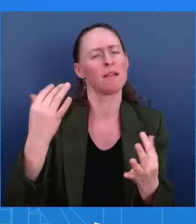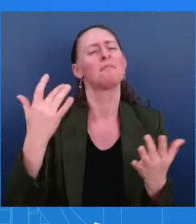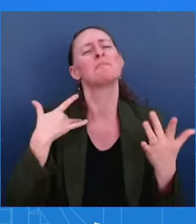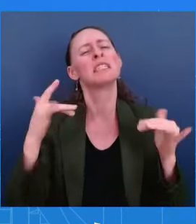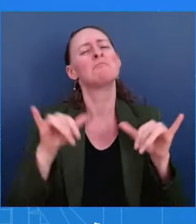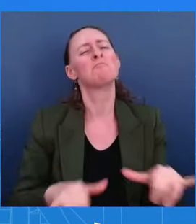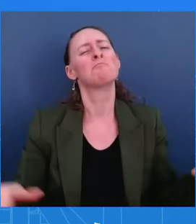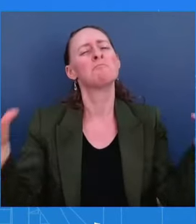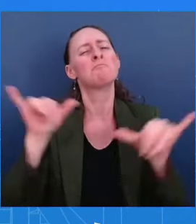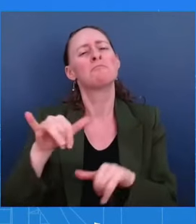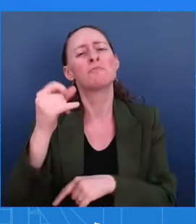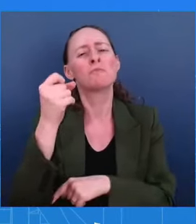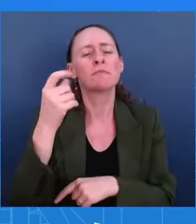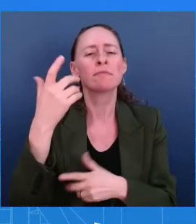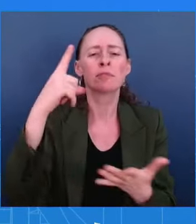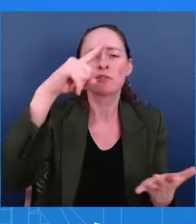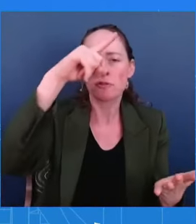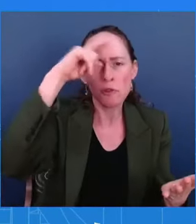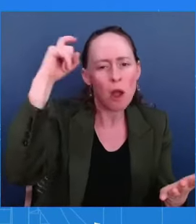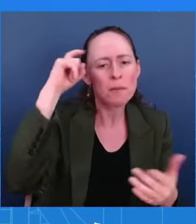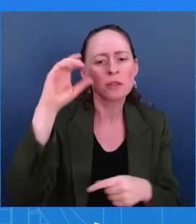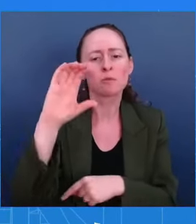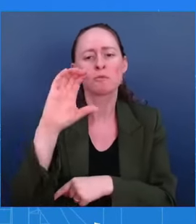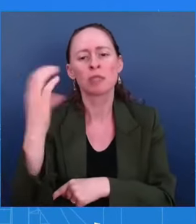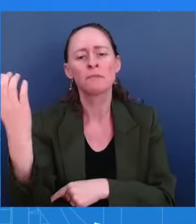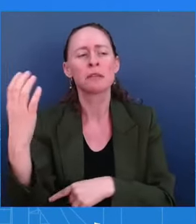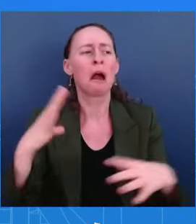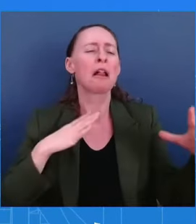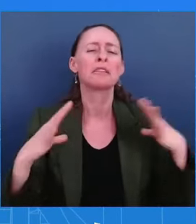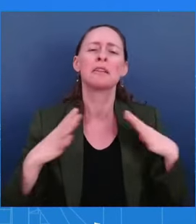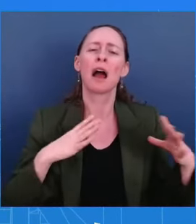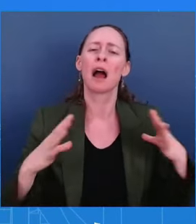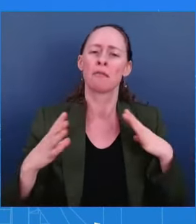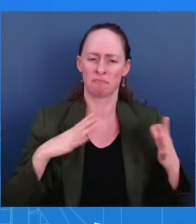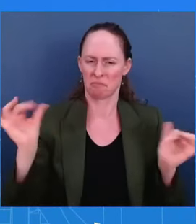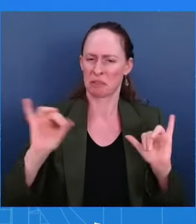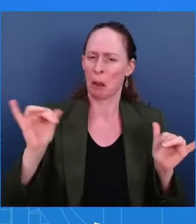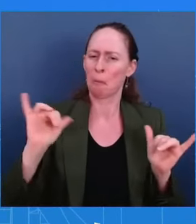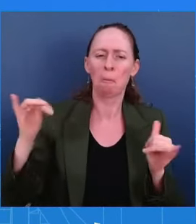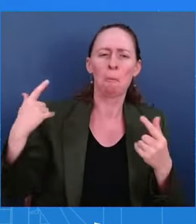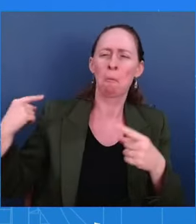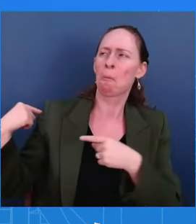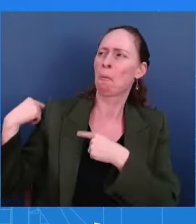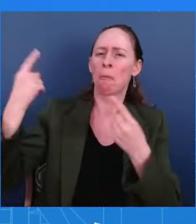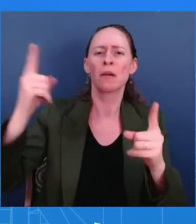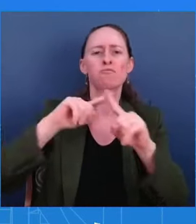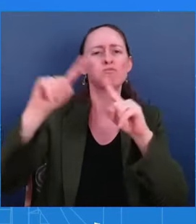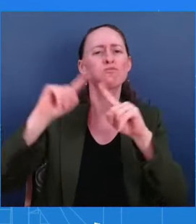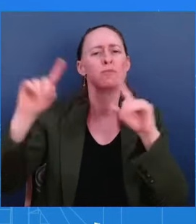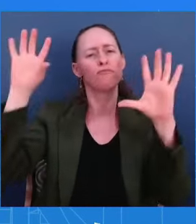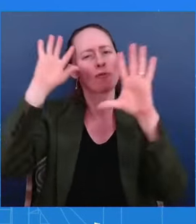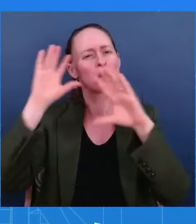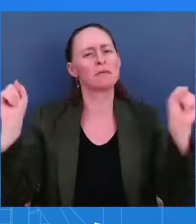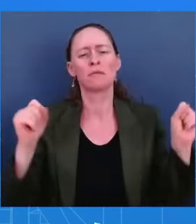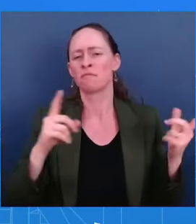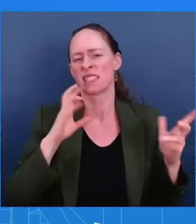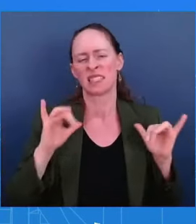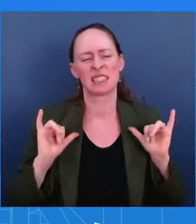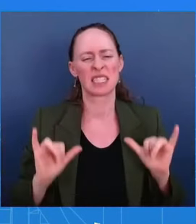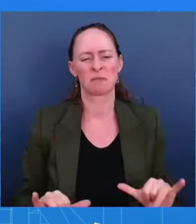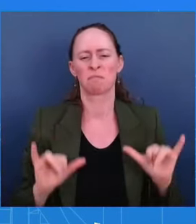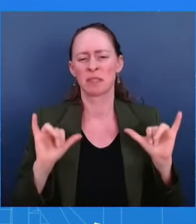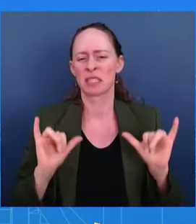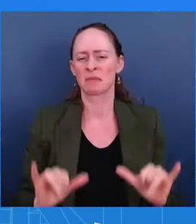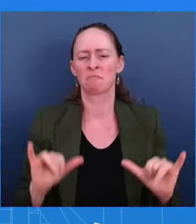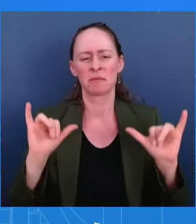is in line with other presidents. So there is the same actions, the same thing that other presidents have done when it comes to these types of